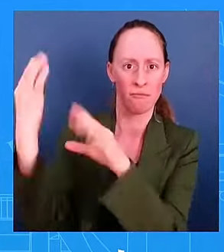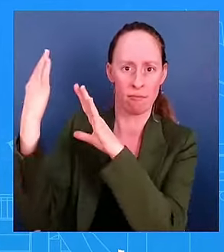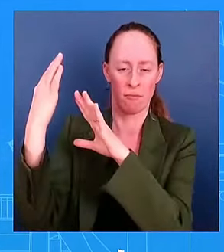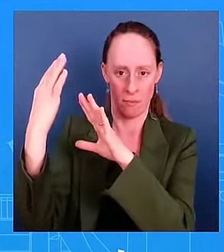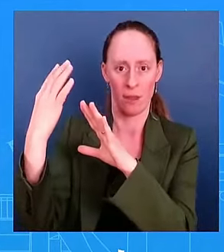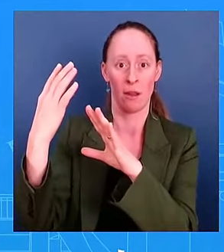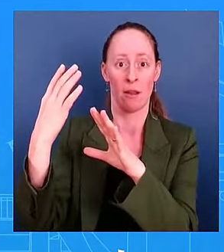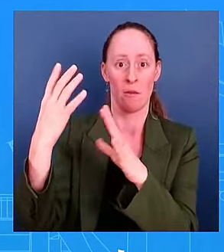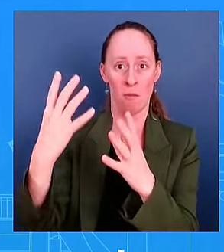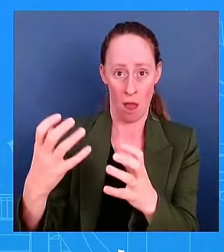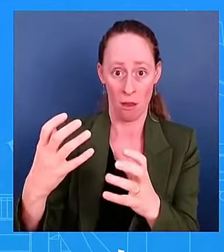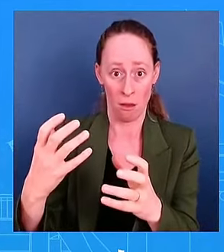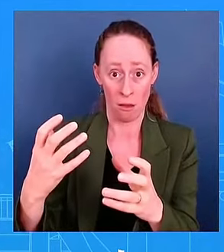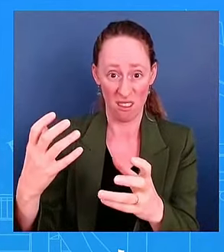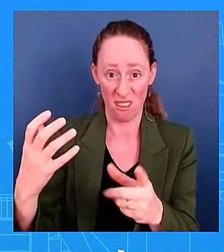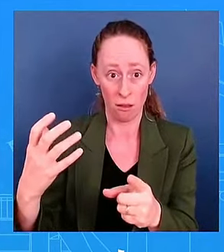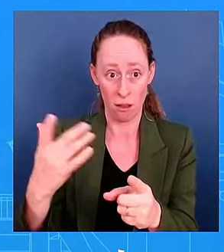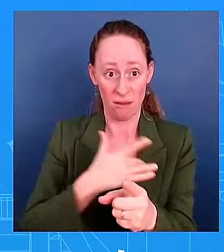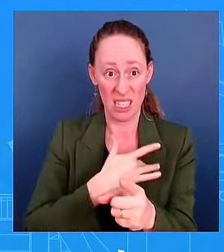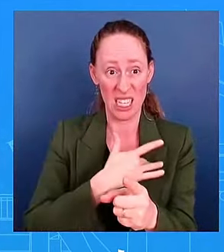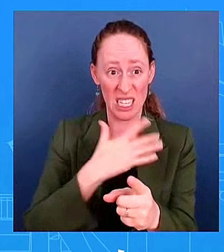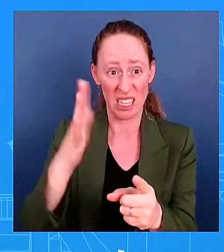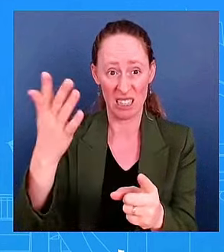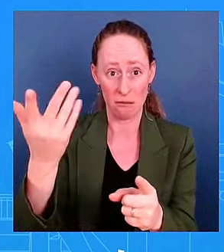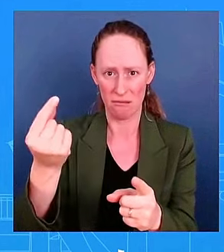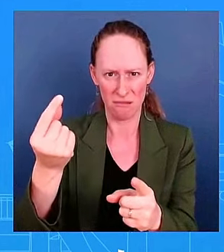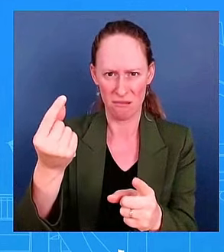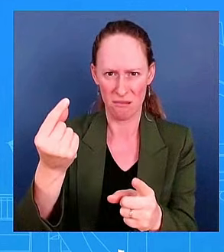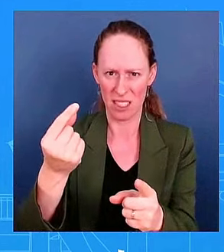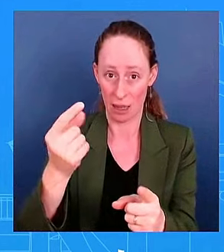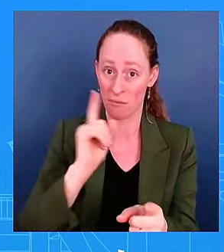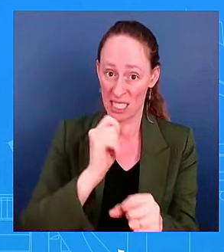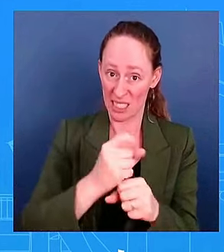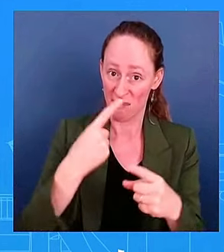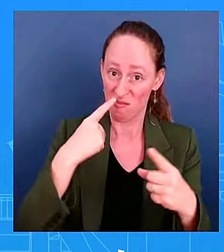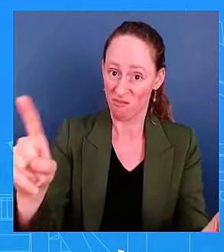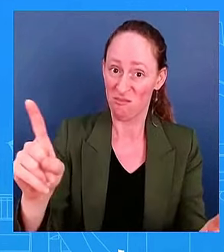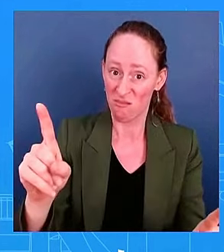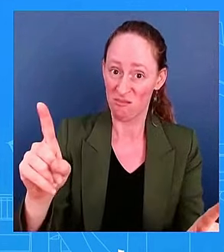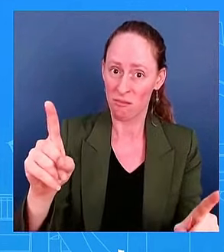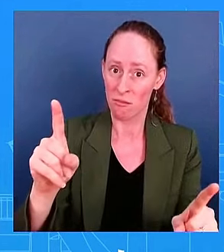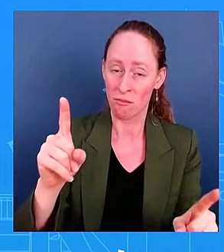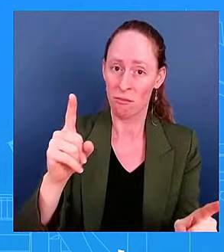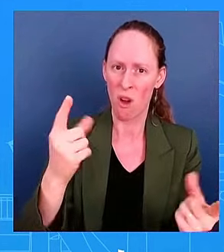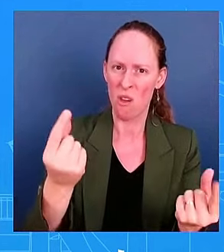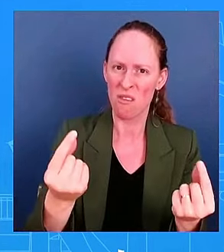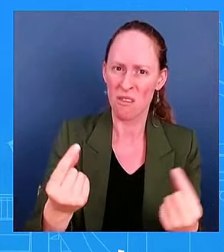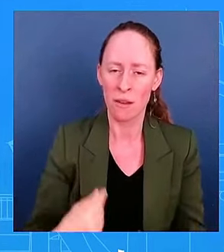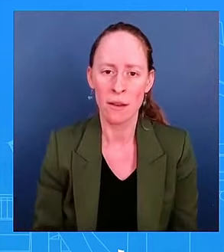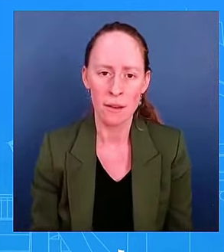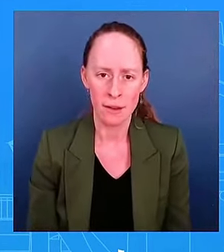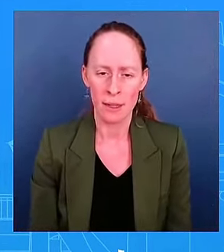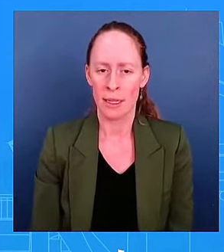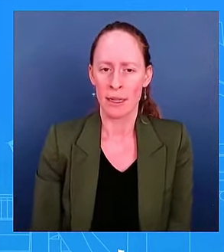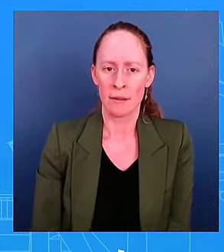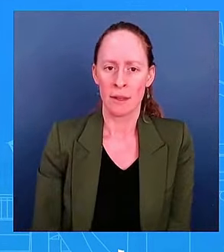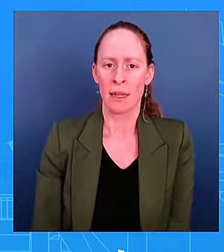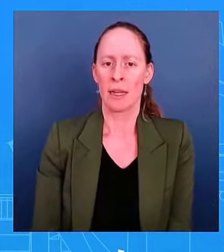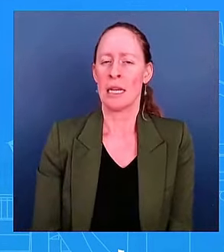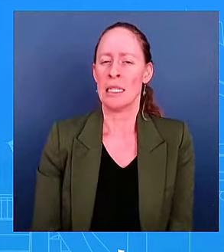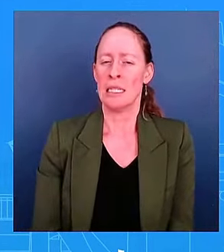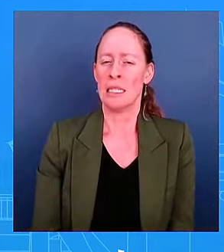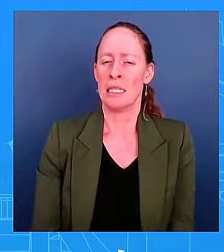So, look, I want to be really mindful here. We have seen the false